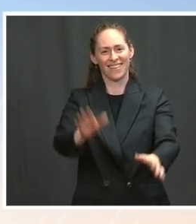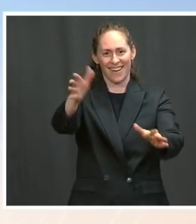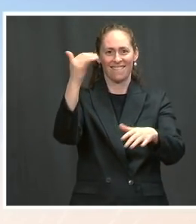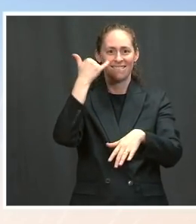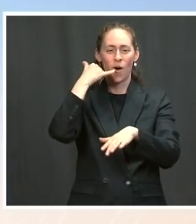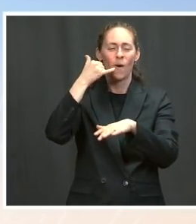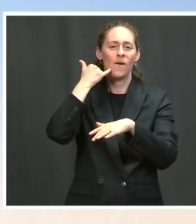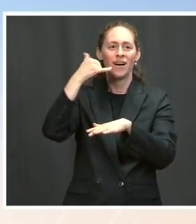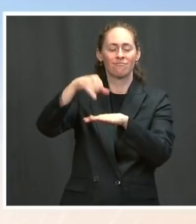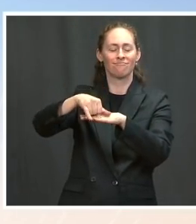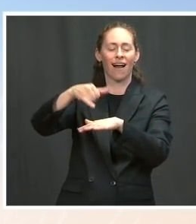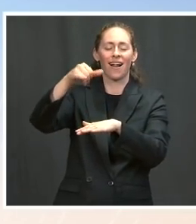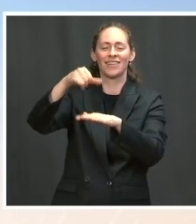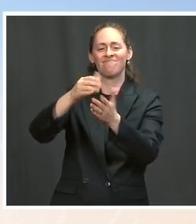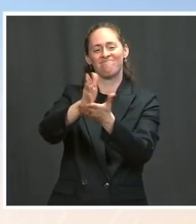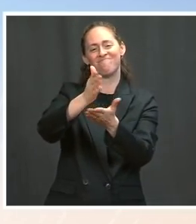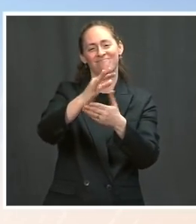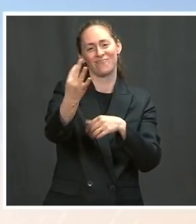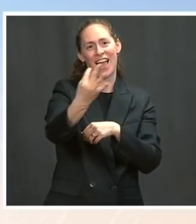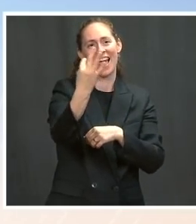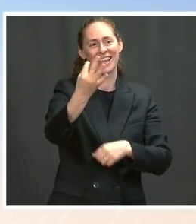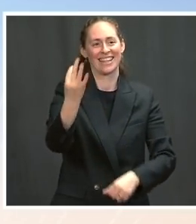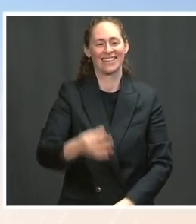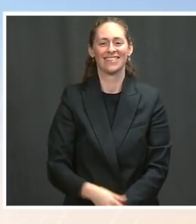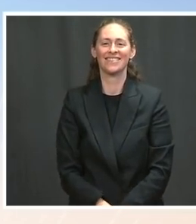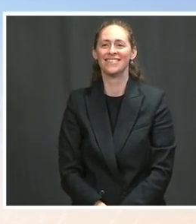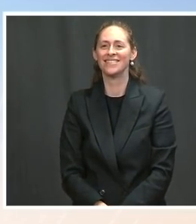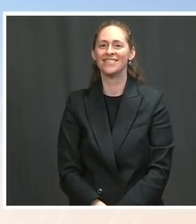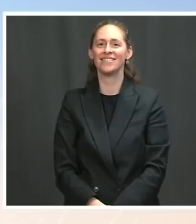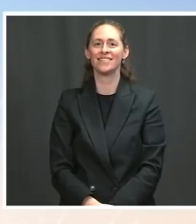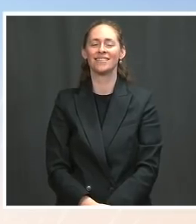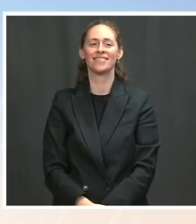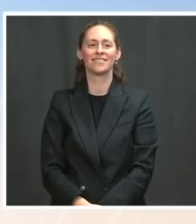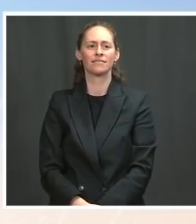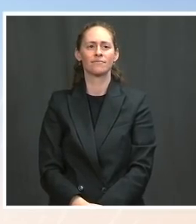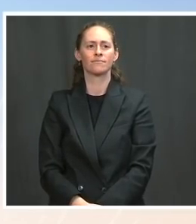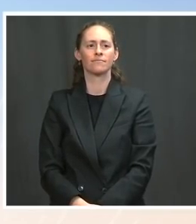This was falling down last week. We had a plane flying over a few weeks ago, you never know.